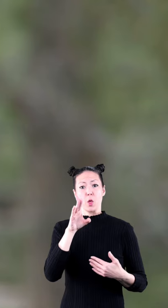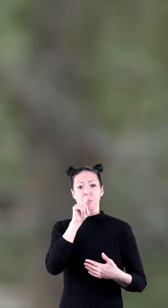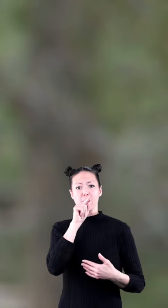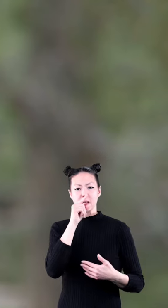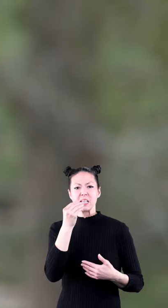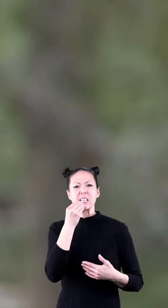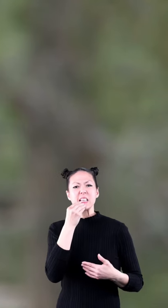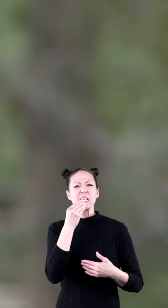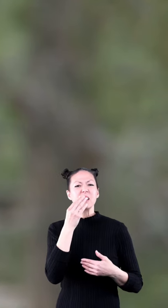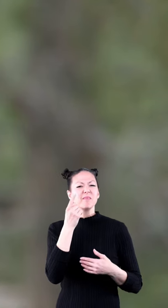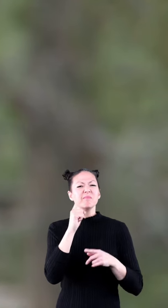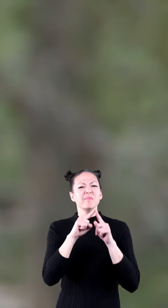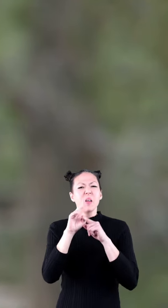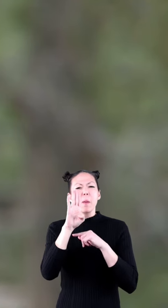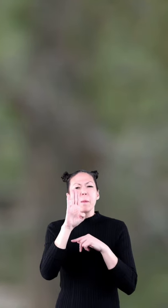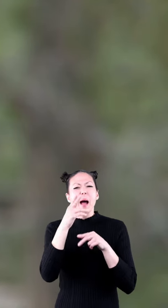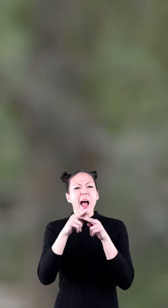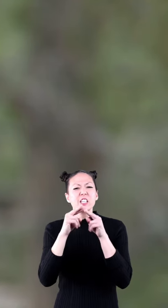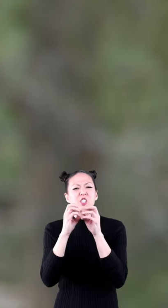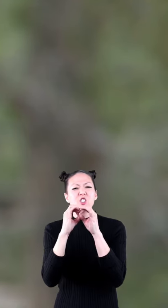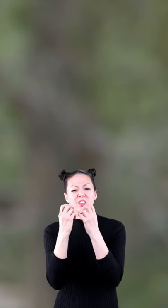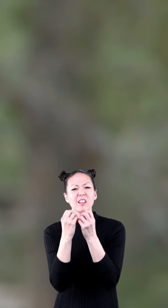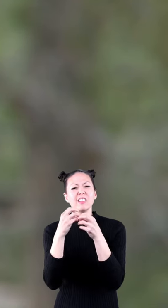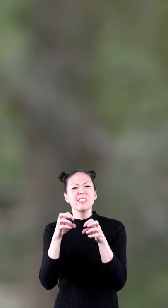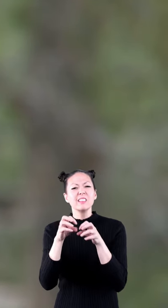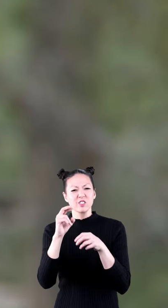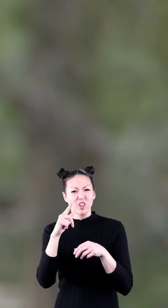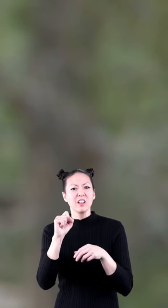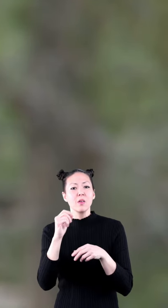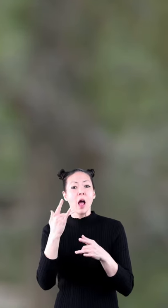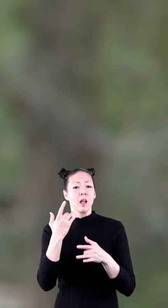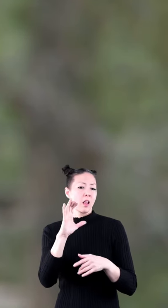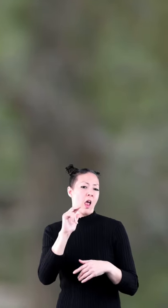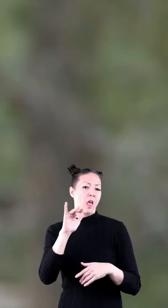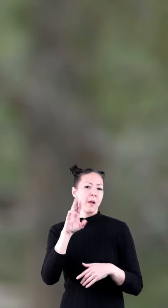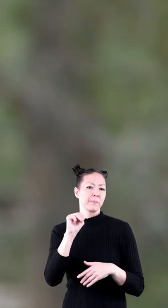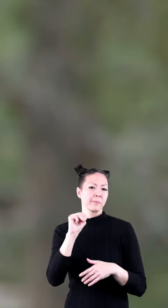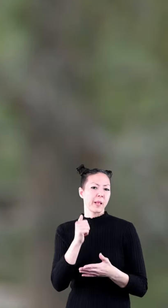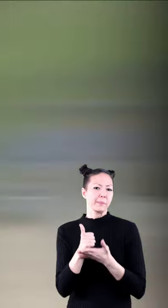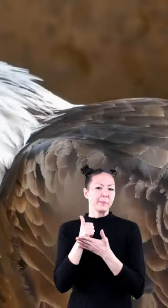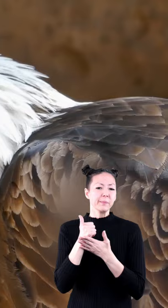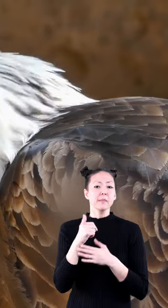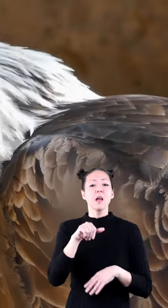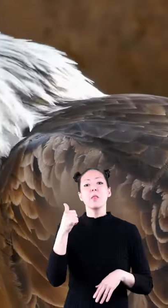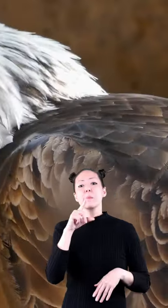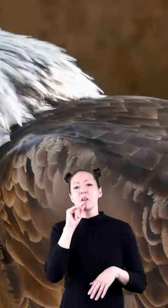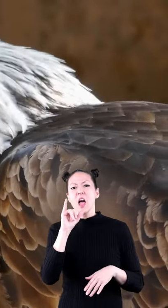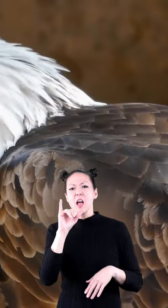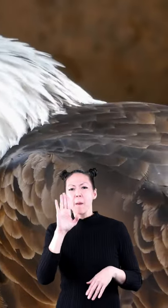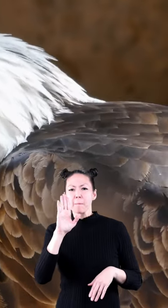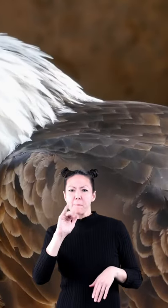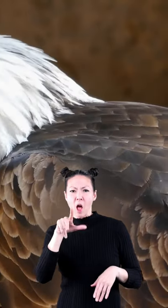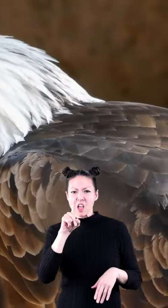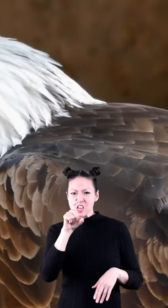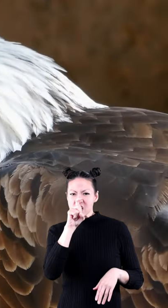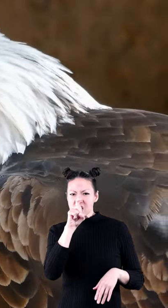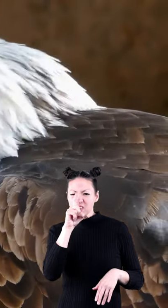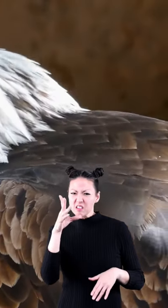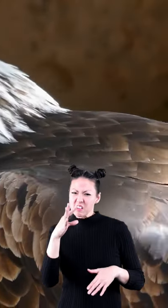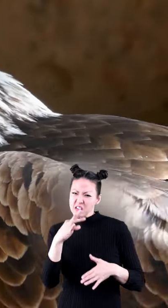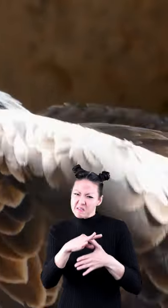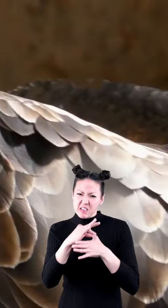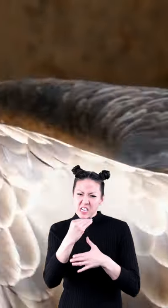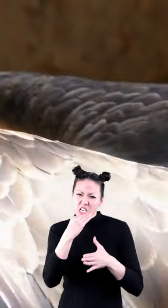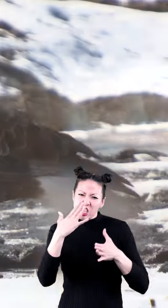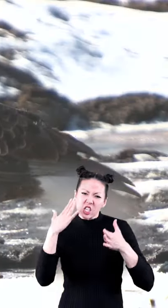bluebirds eat bits of eggshells when they need extra calcium to make eggs of their own other birds like the bald eagle are